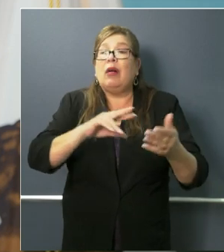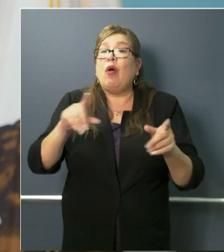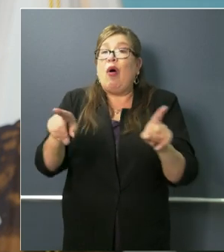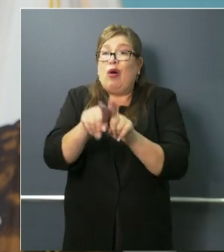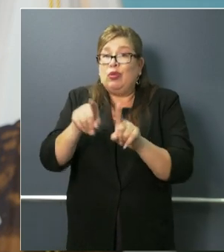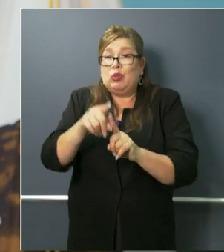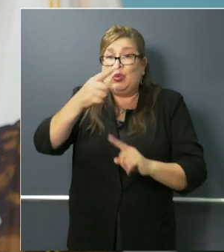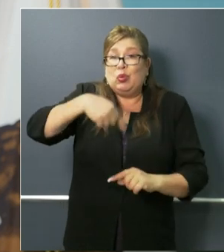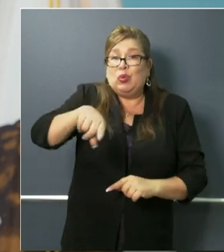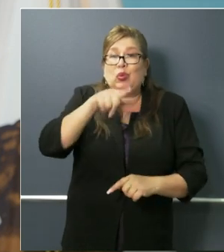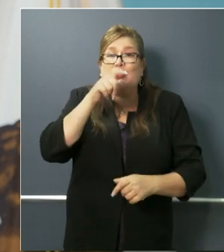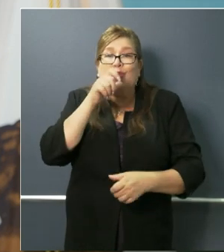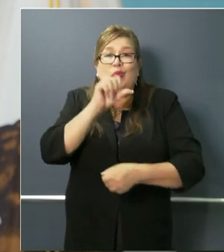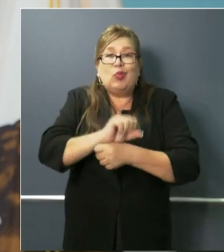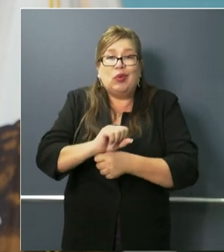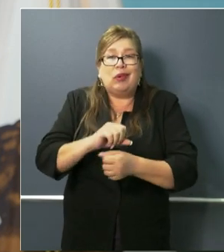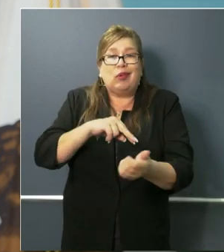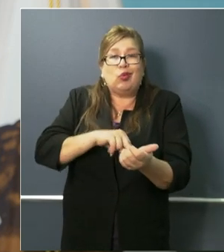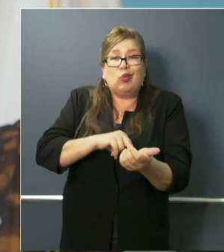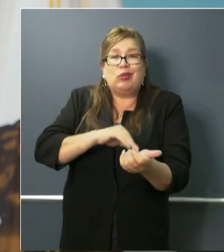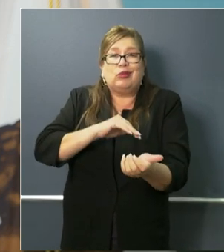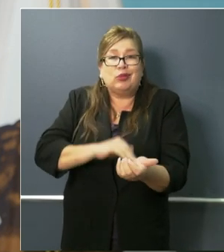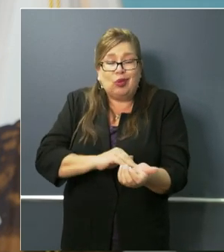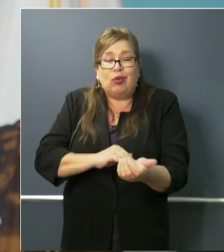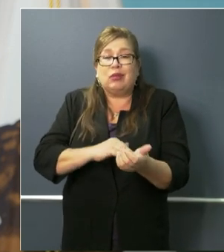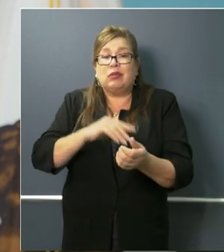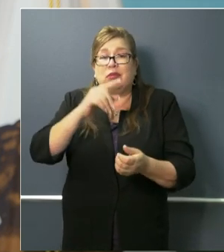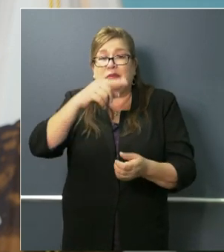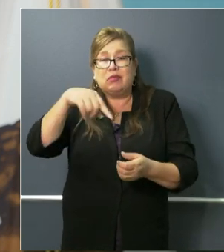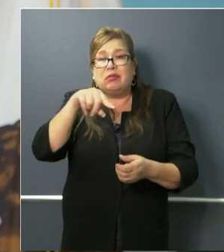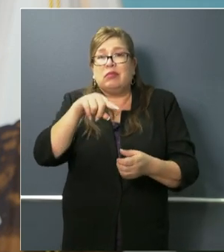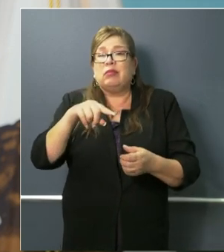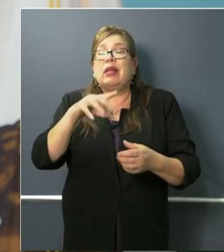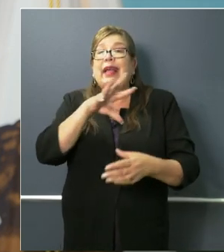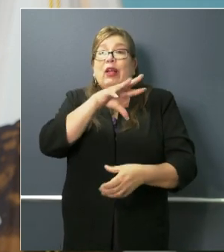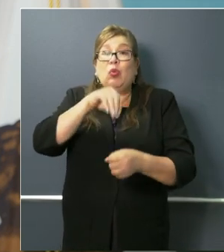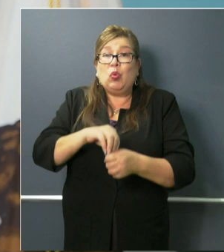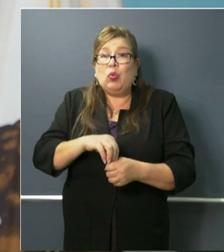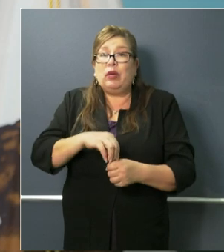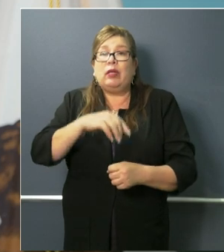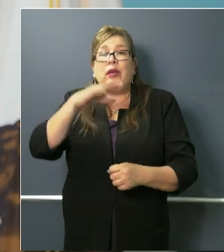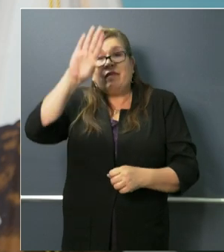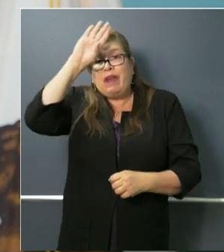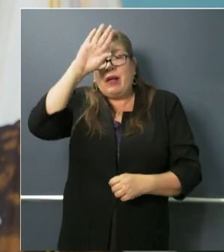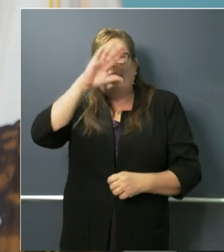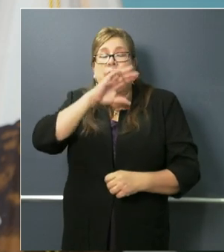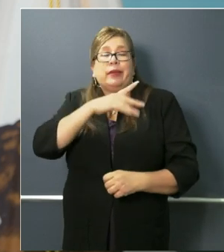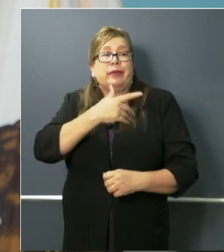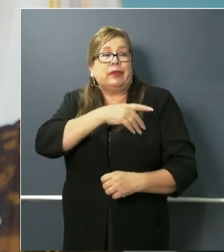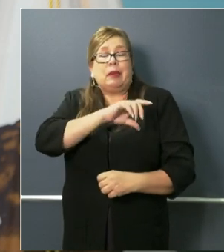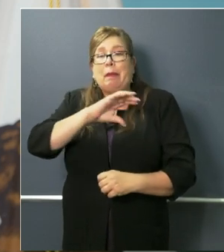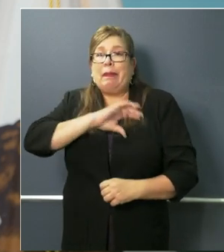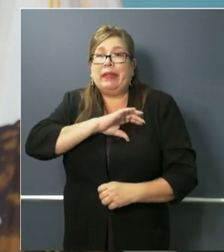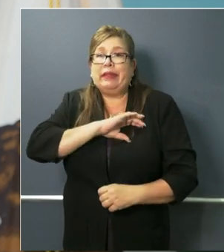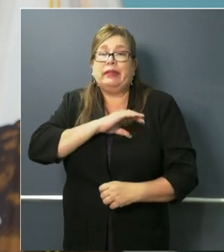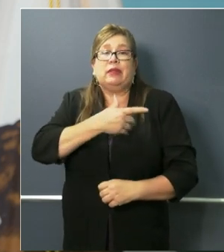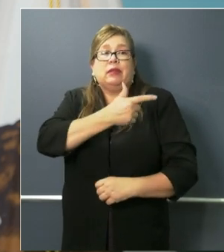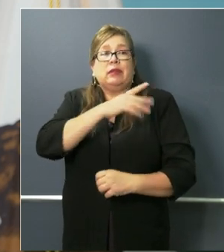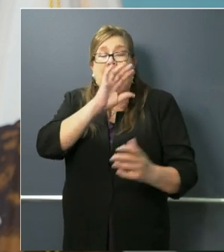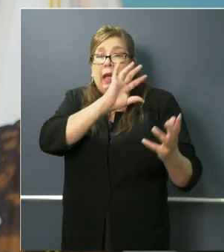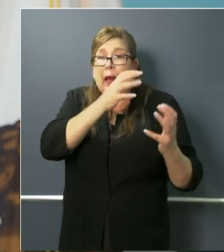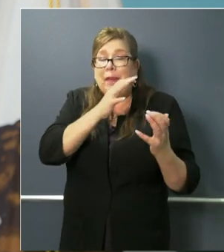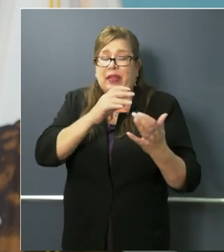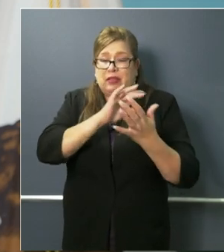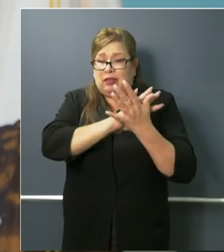workers frontline workers including extracting broadly to first responders uh broadly defined and health care